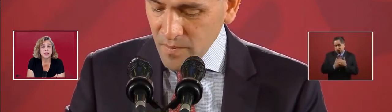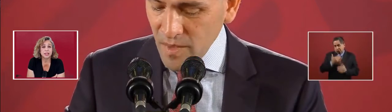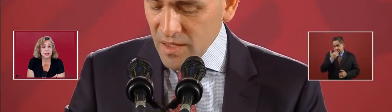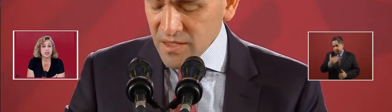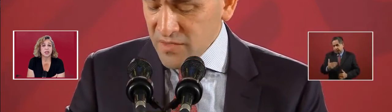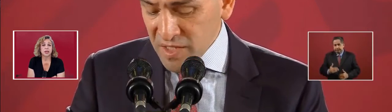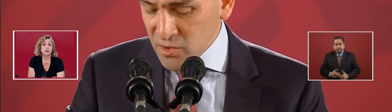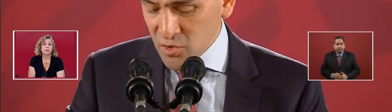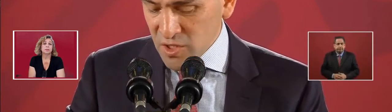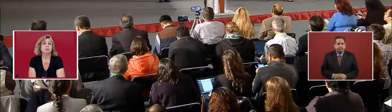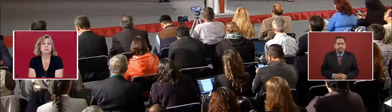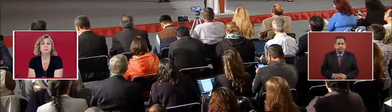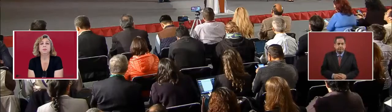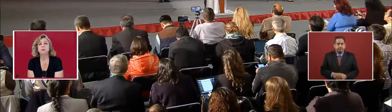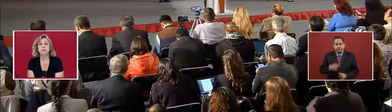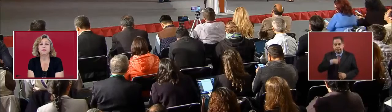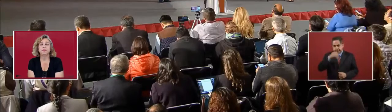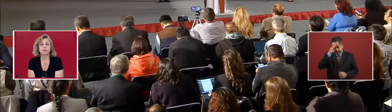good business actually.